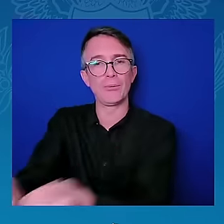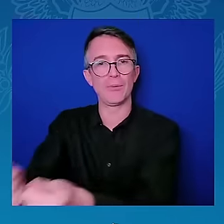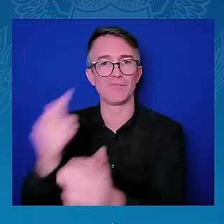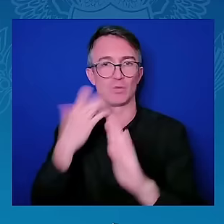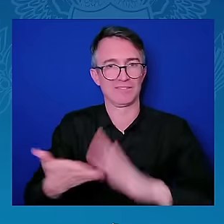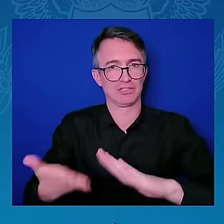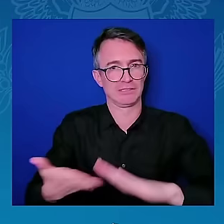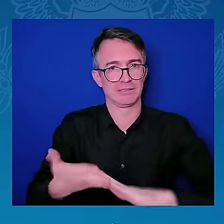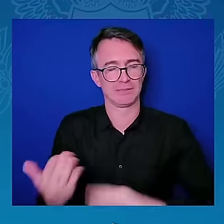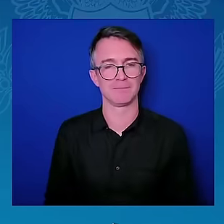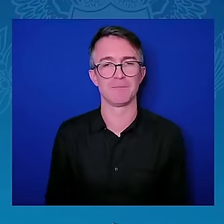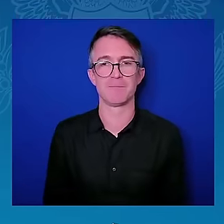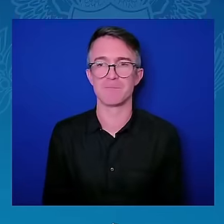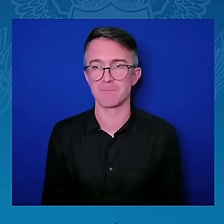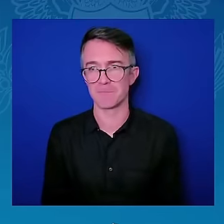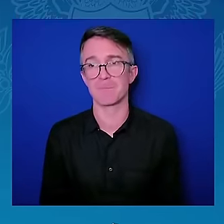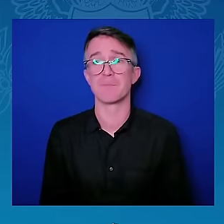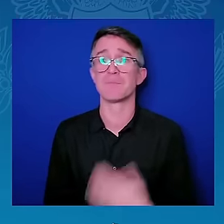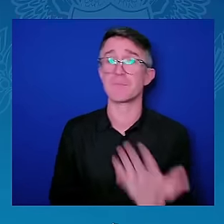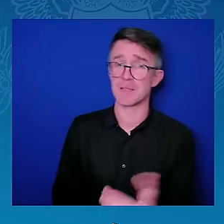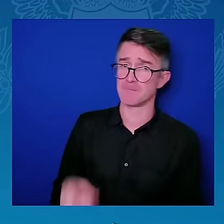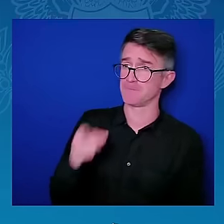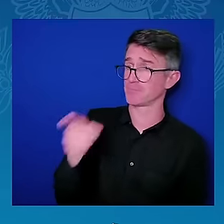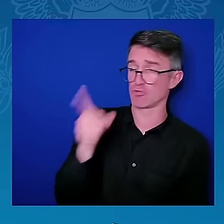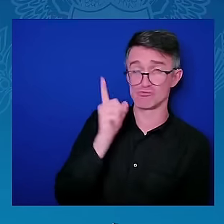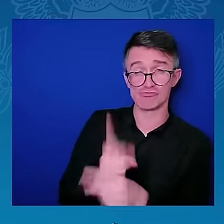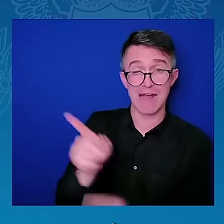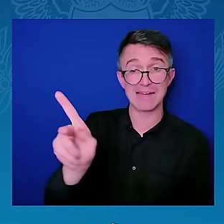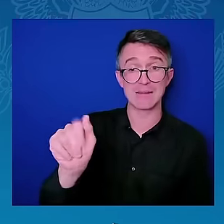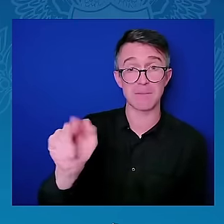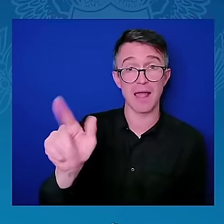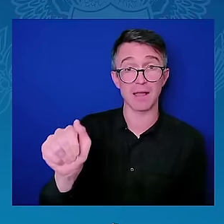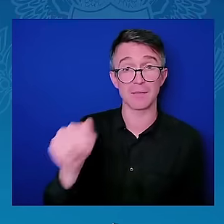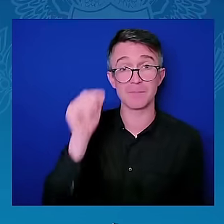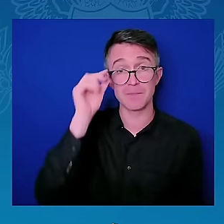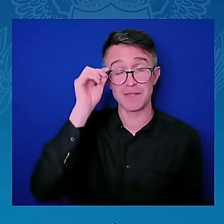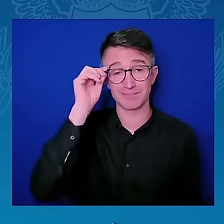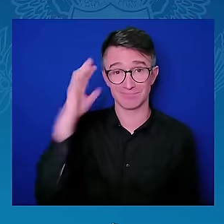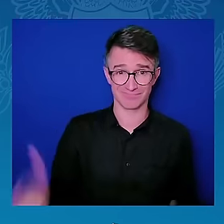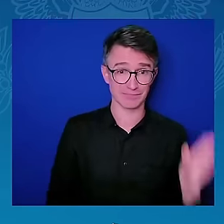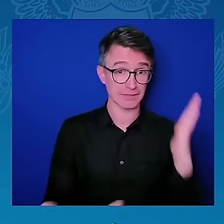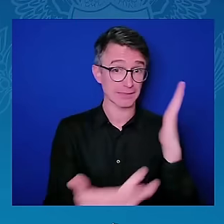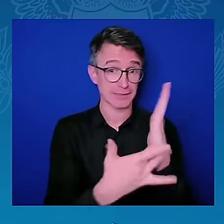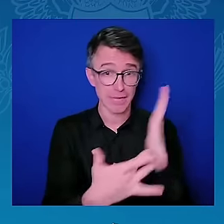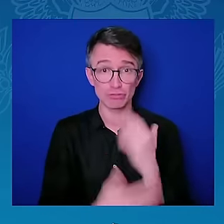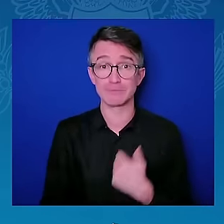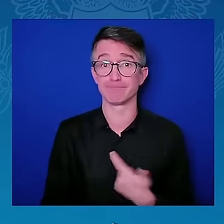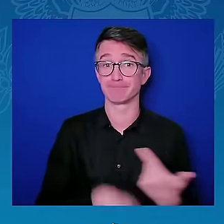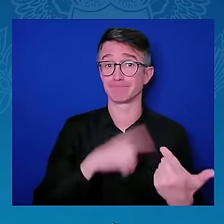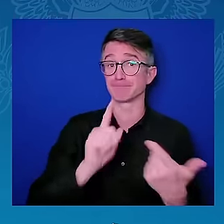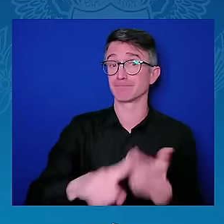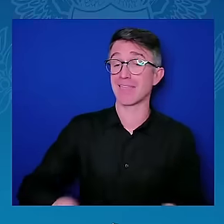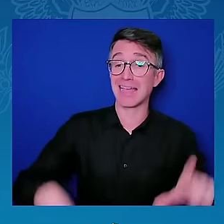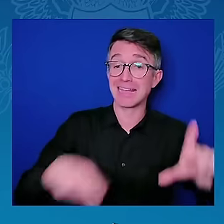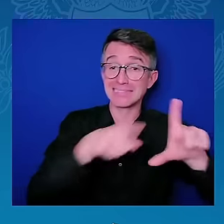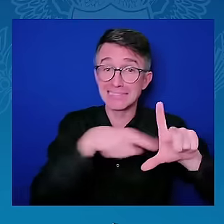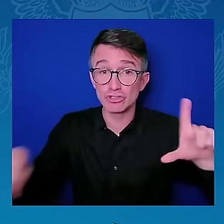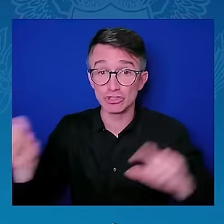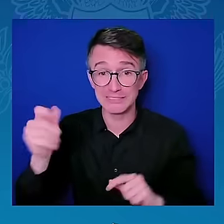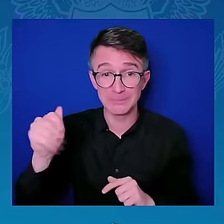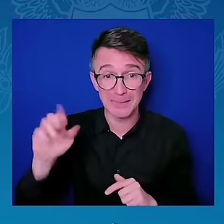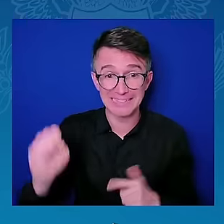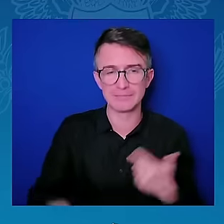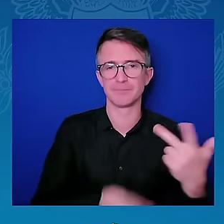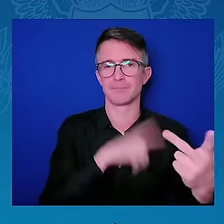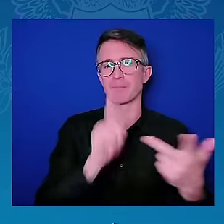women. I think that that space is the space that will give us the greatest output as we go into the